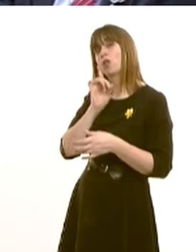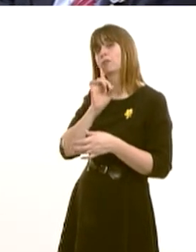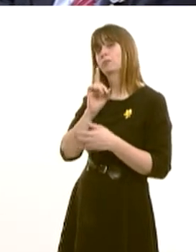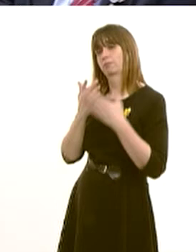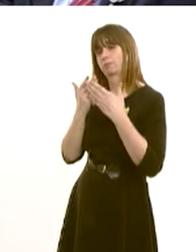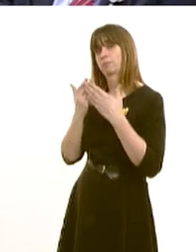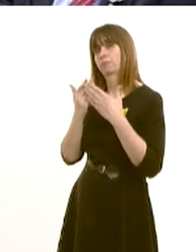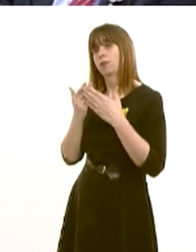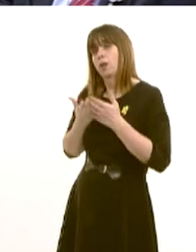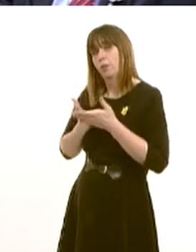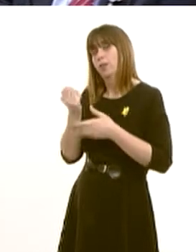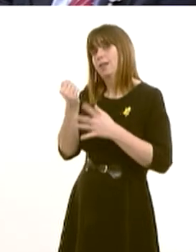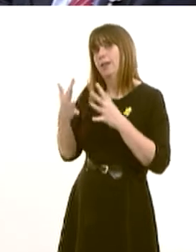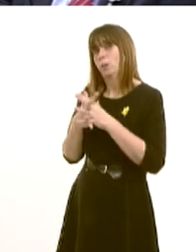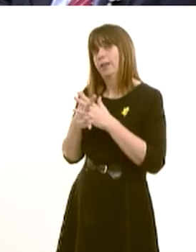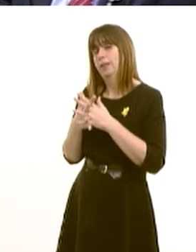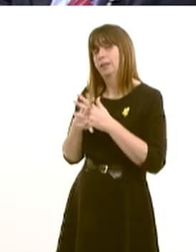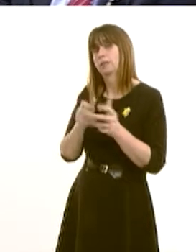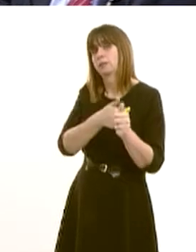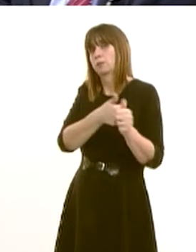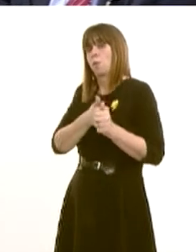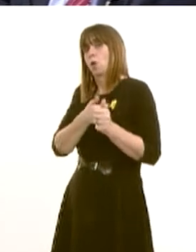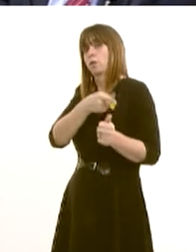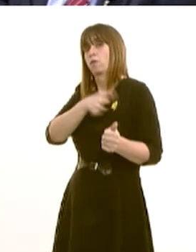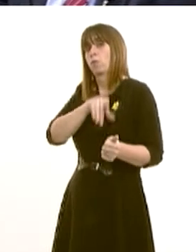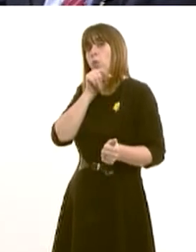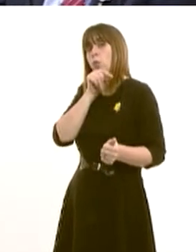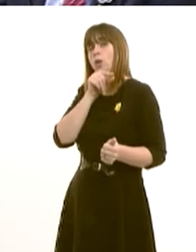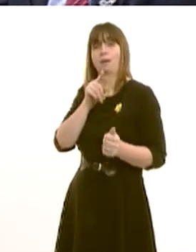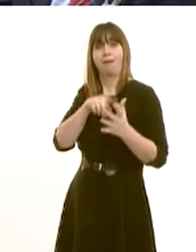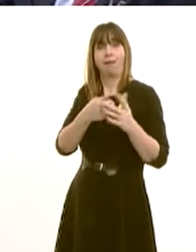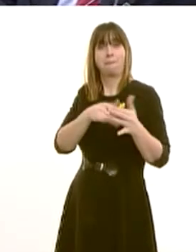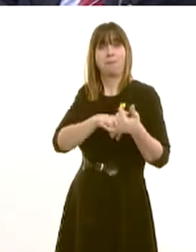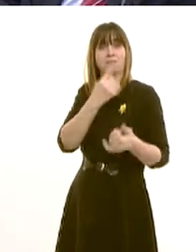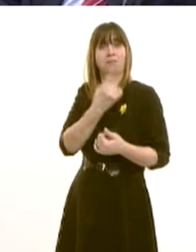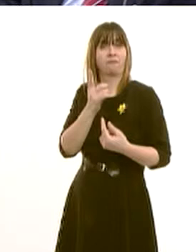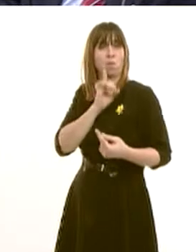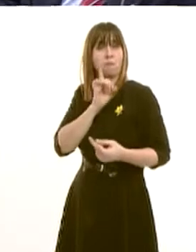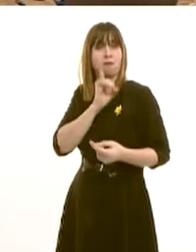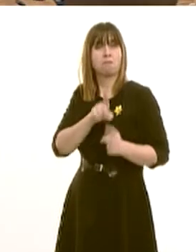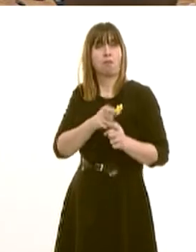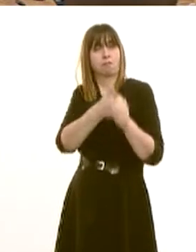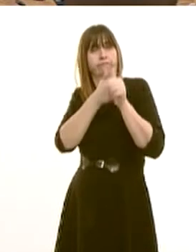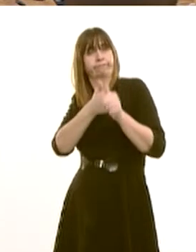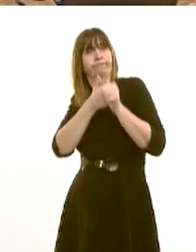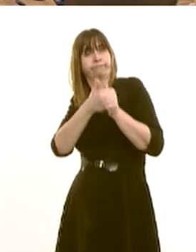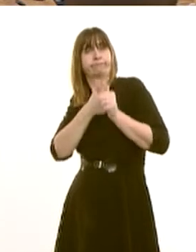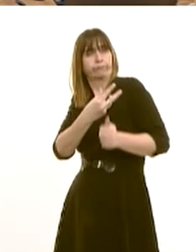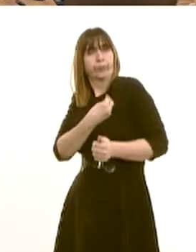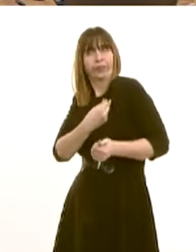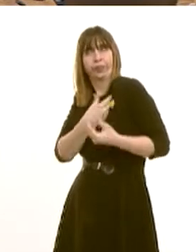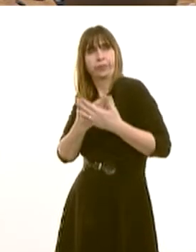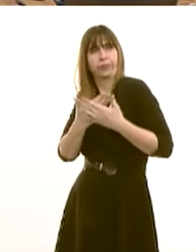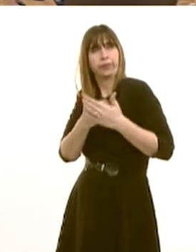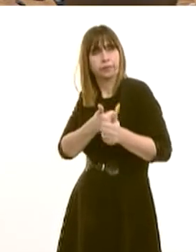Wales through a 10-week programme with the support of female Airbus mentors and role models. think that's one example among many that